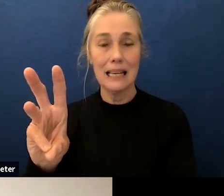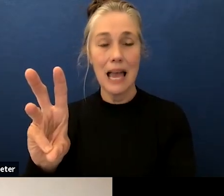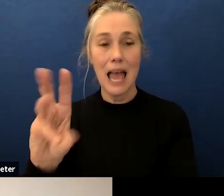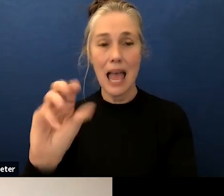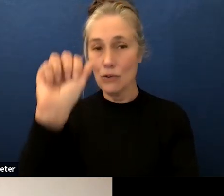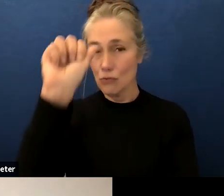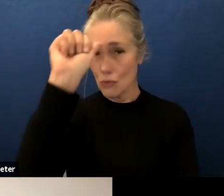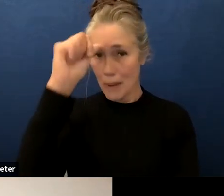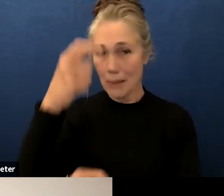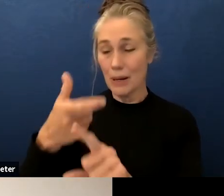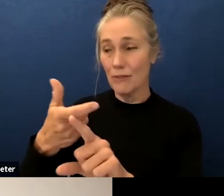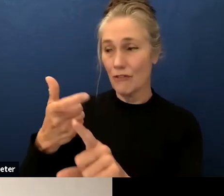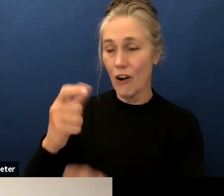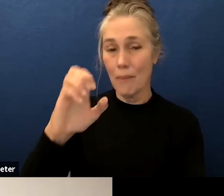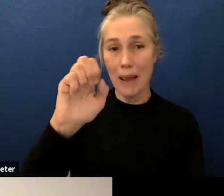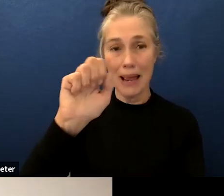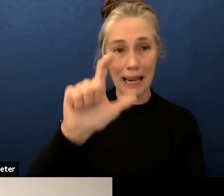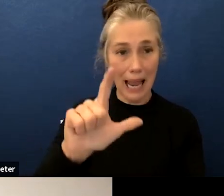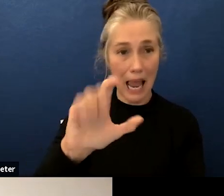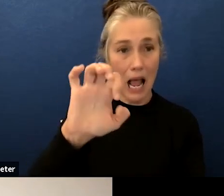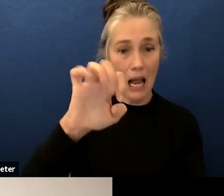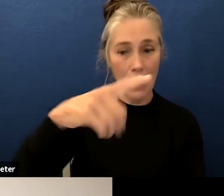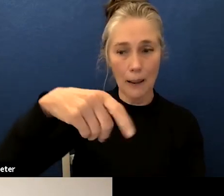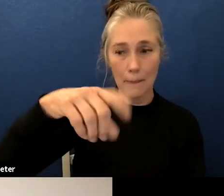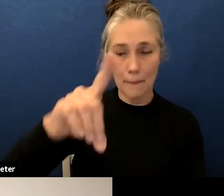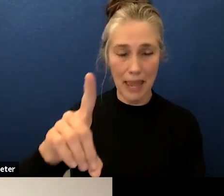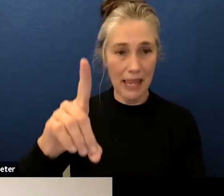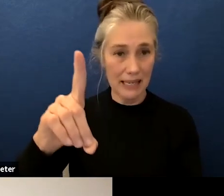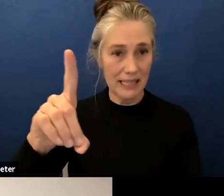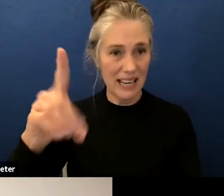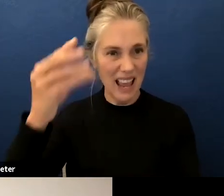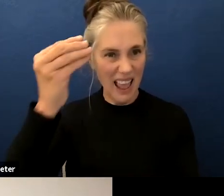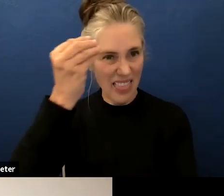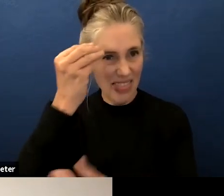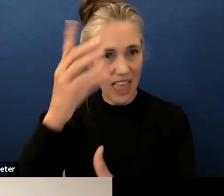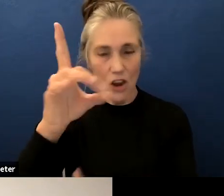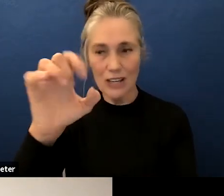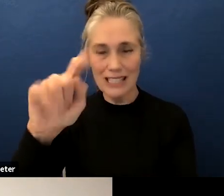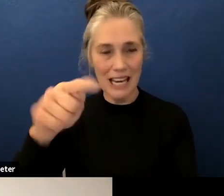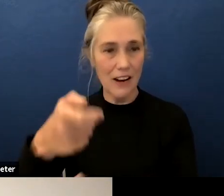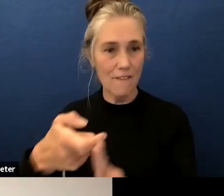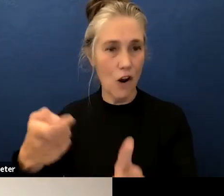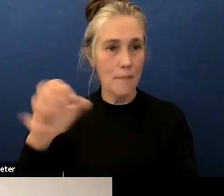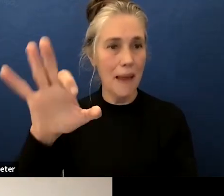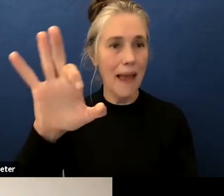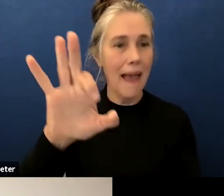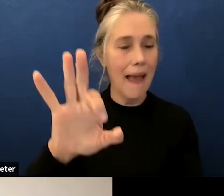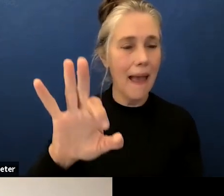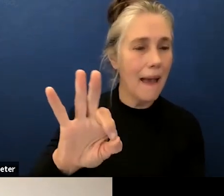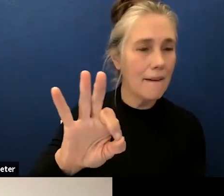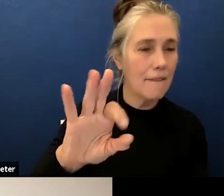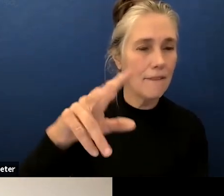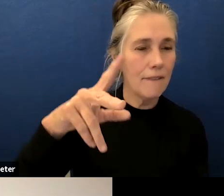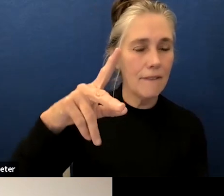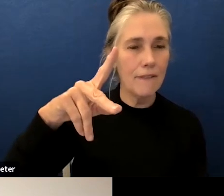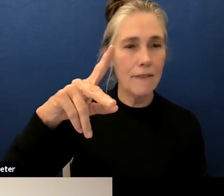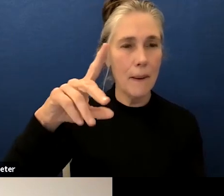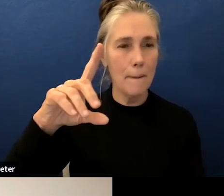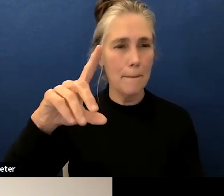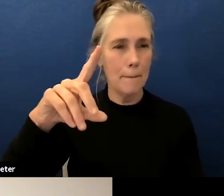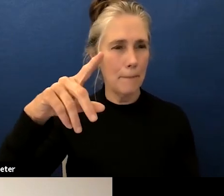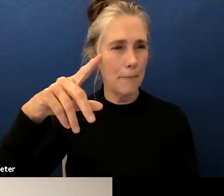calpads data for ftes so that's how they got the allotment there as well uh